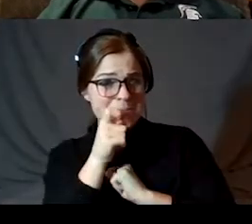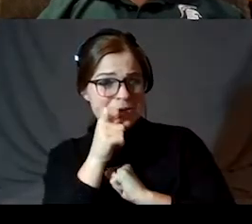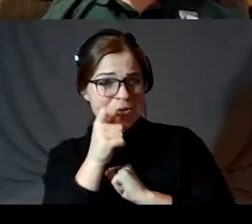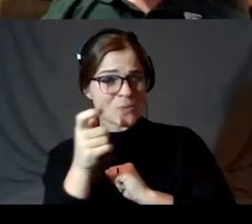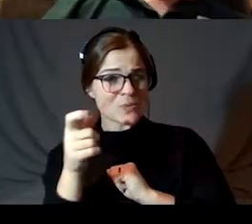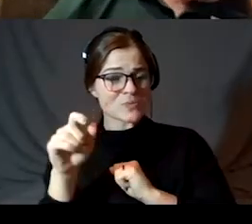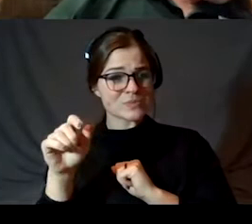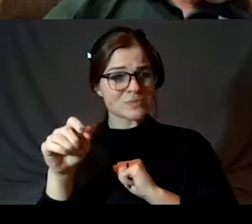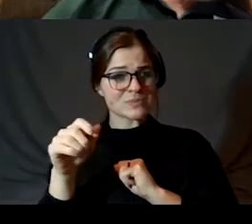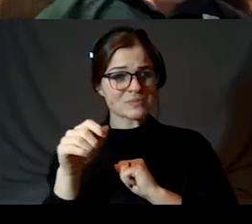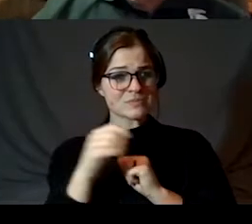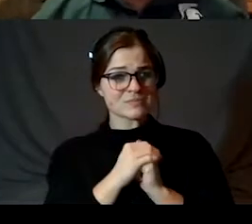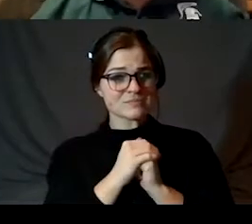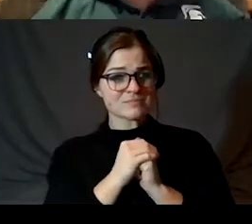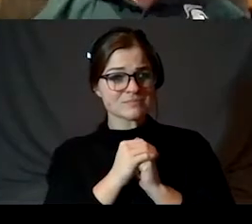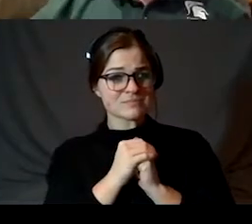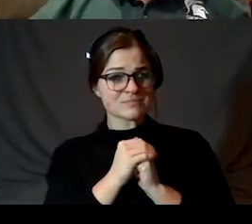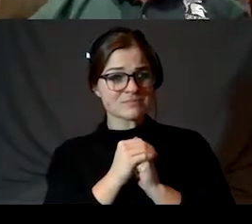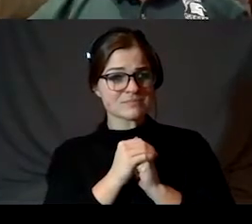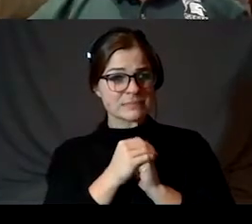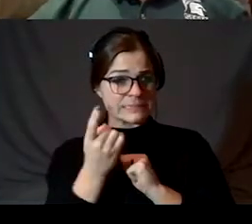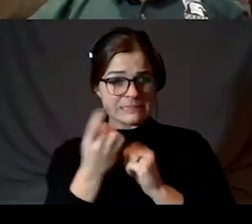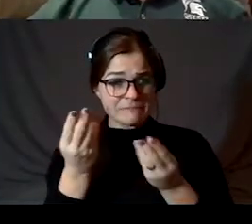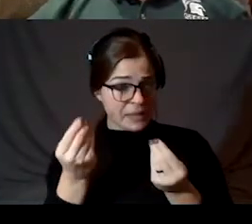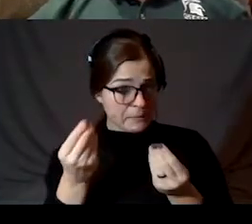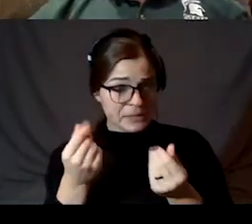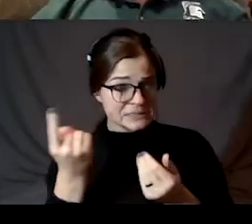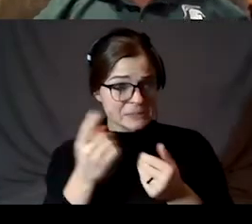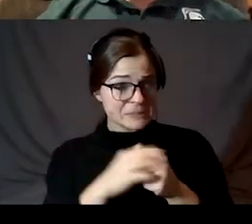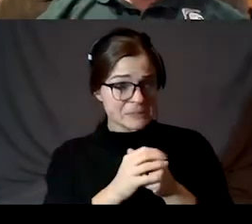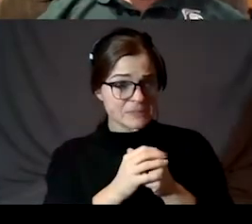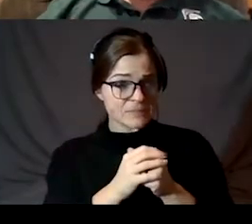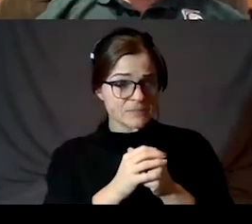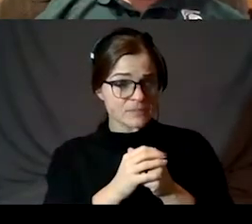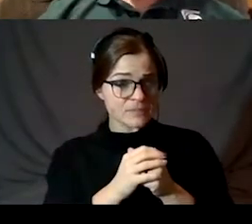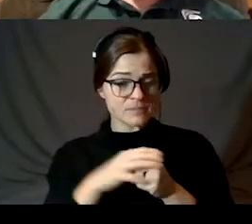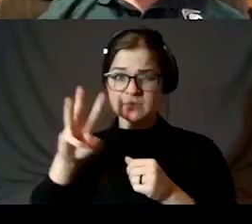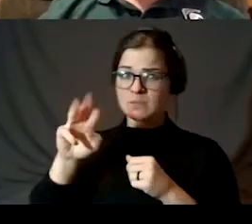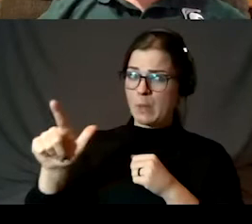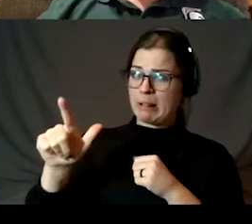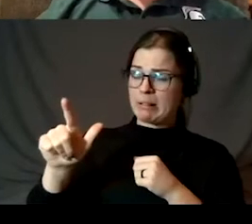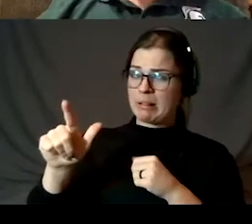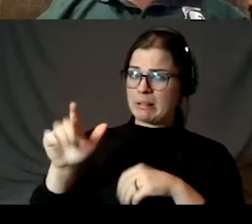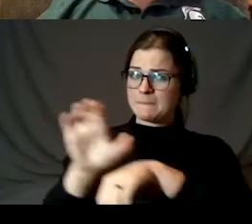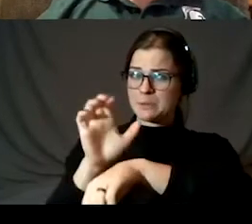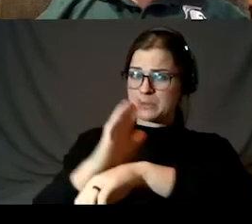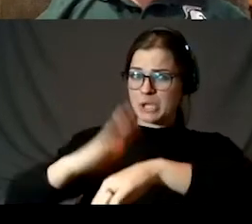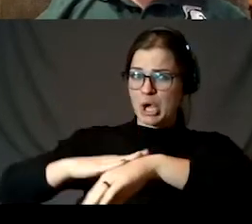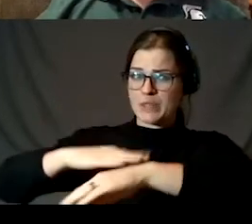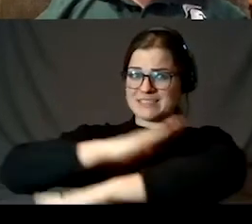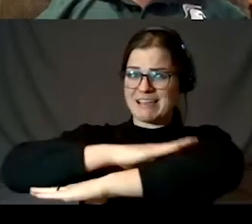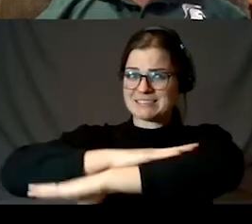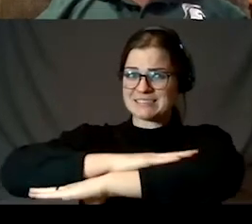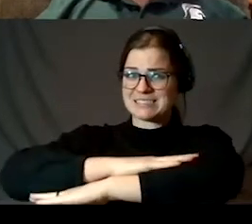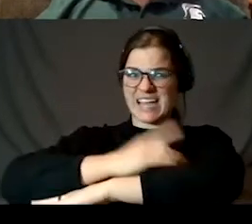or like some fabric or something. Well, my computer is on a desk. It must be my